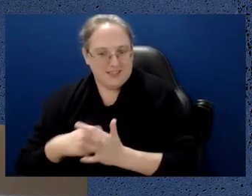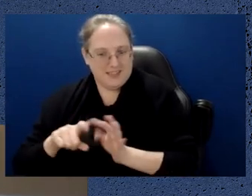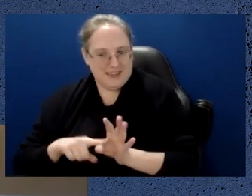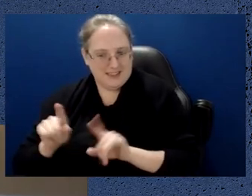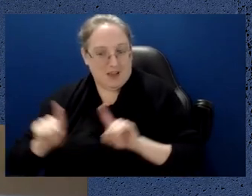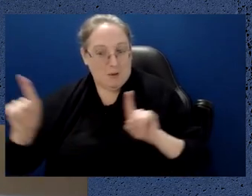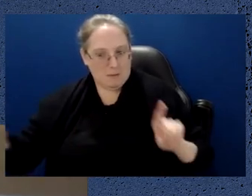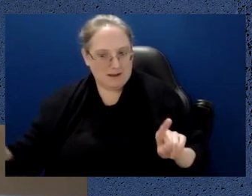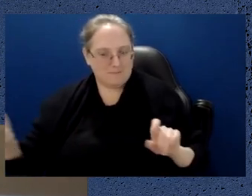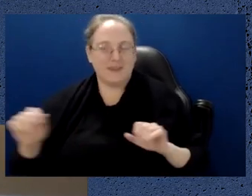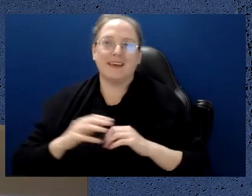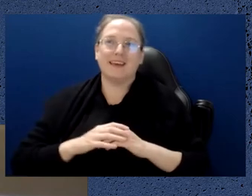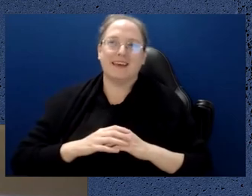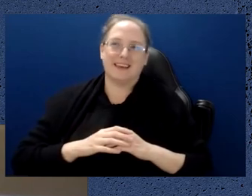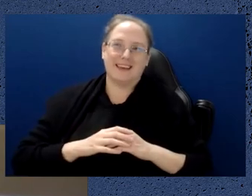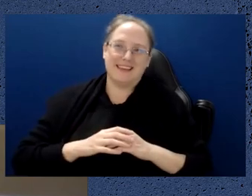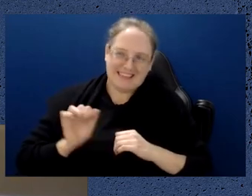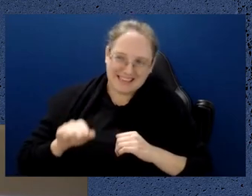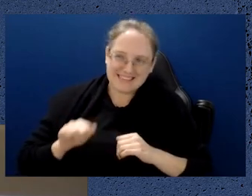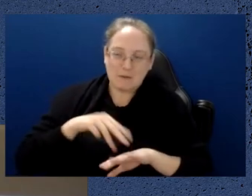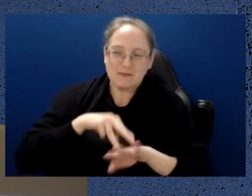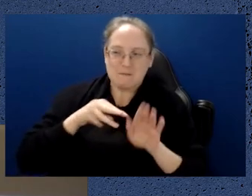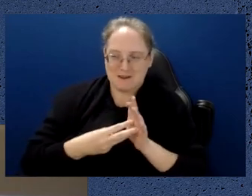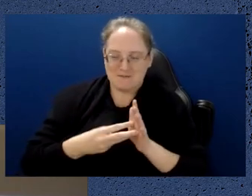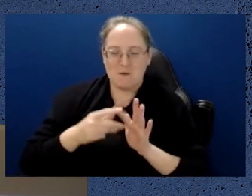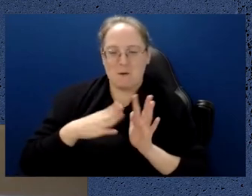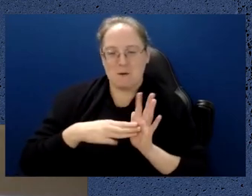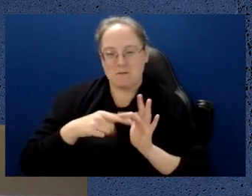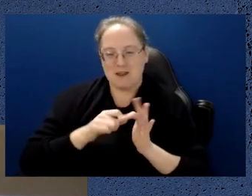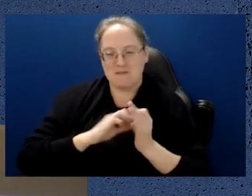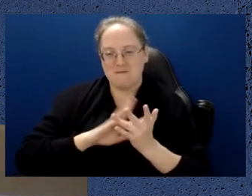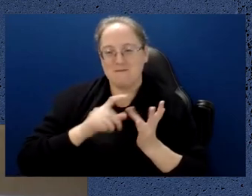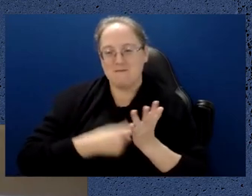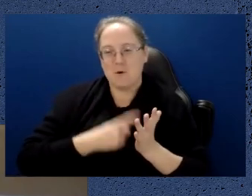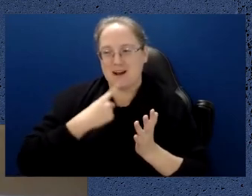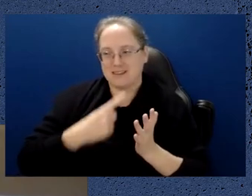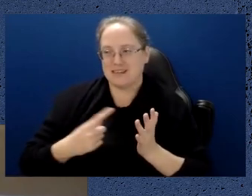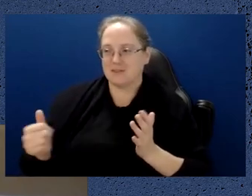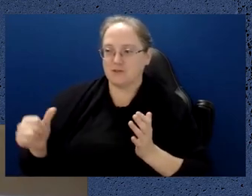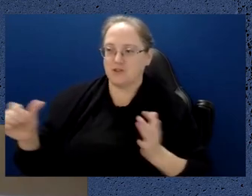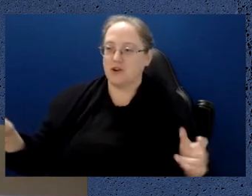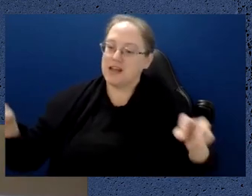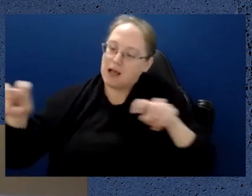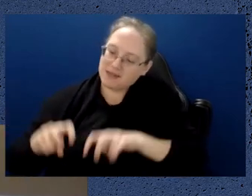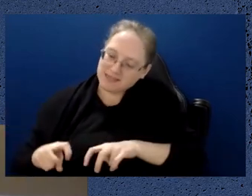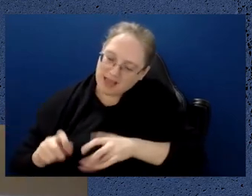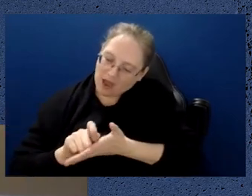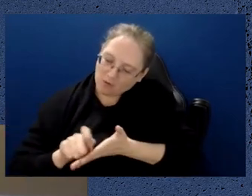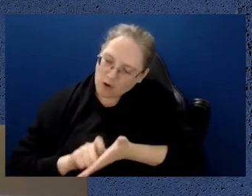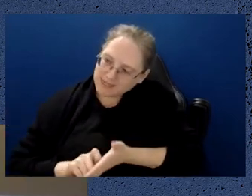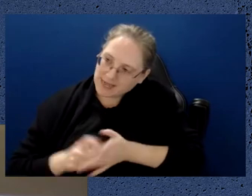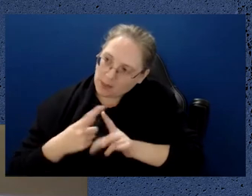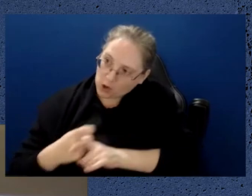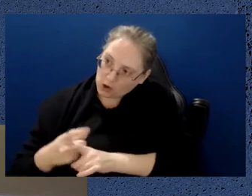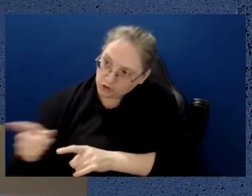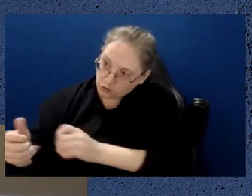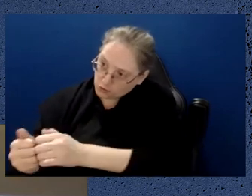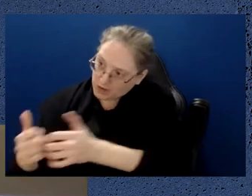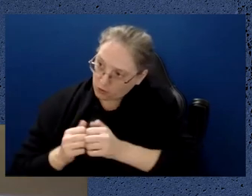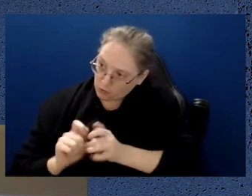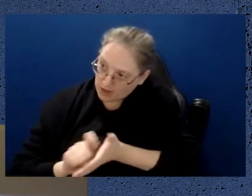And yes, the metaphor I used was the old old school way of sitting down and writing down a series of codes in a logbook.